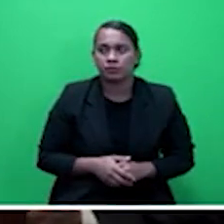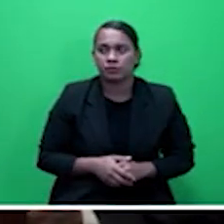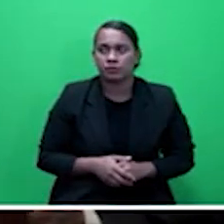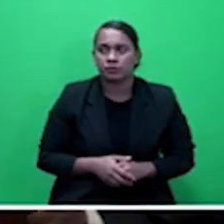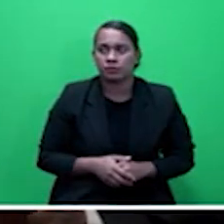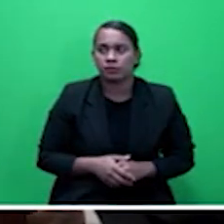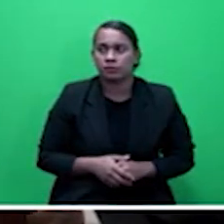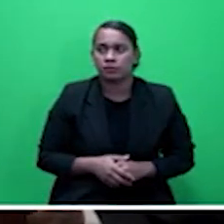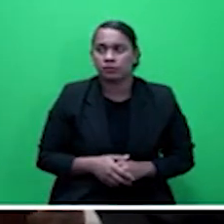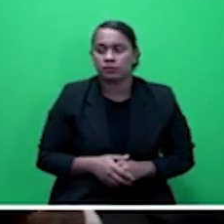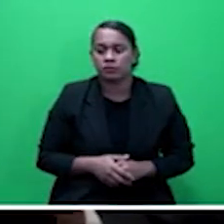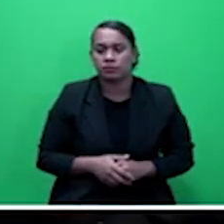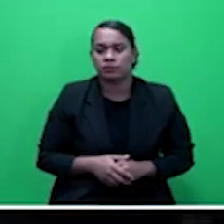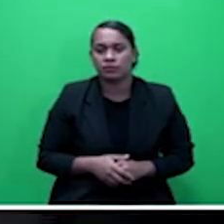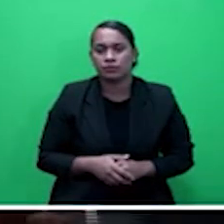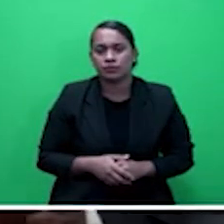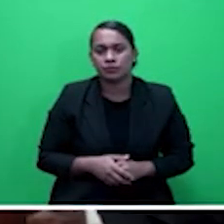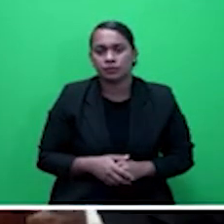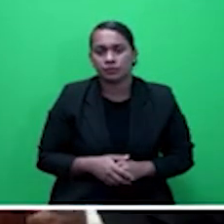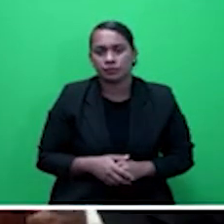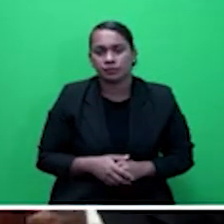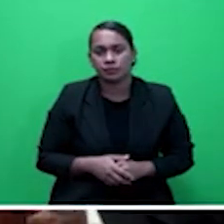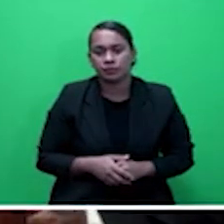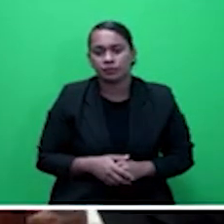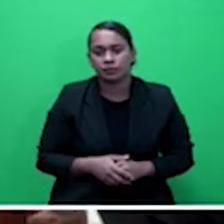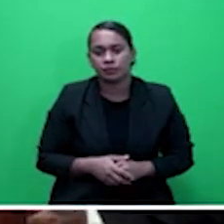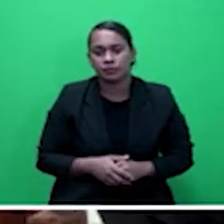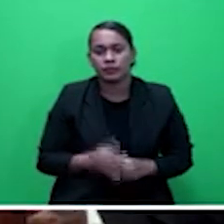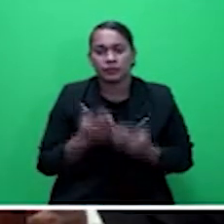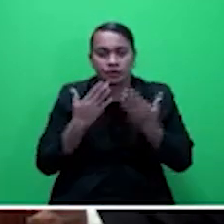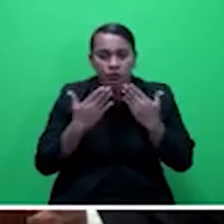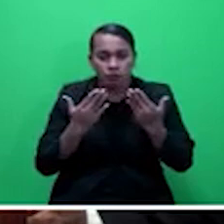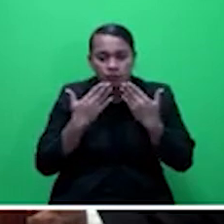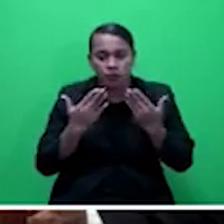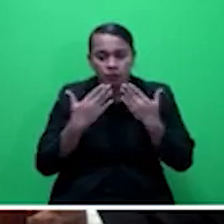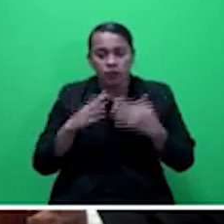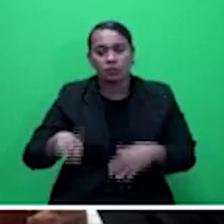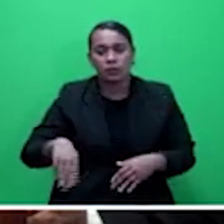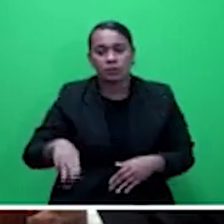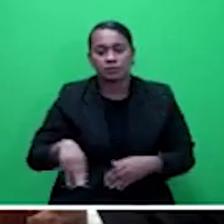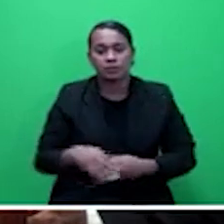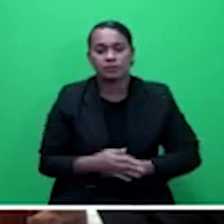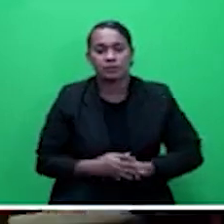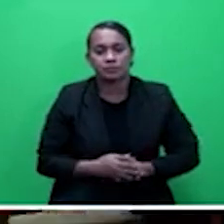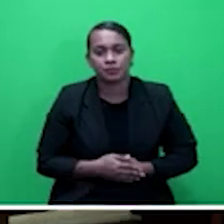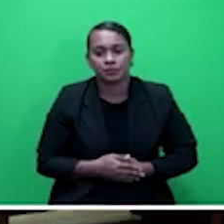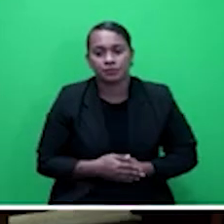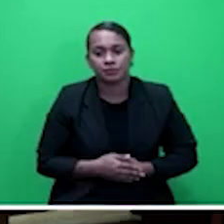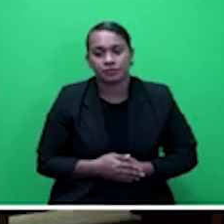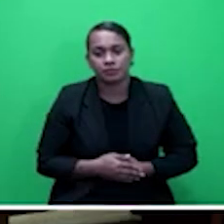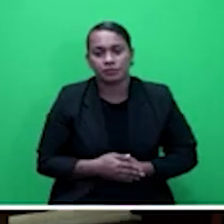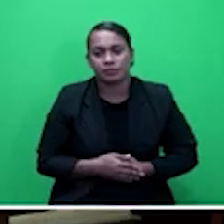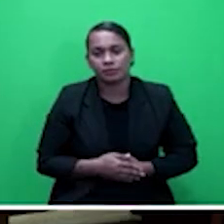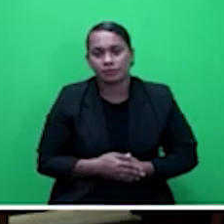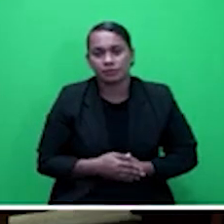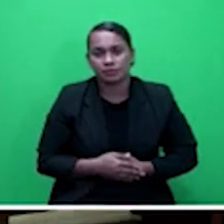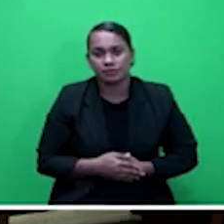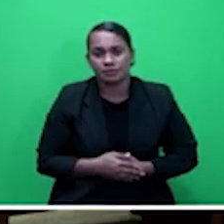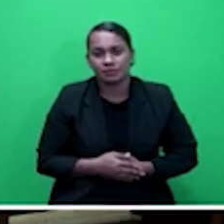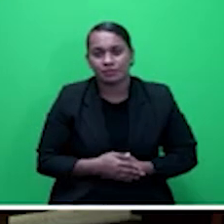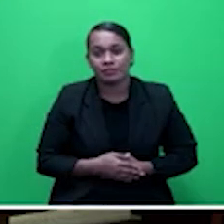Speaker. I thank the honourable member. Honourable Minister Sirweeratu, you have the floor.